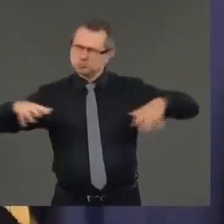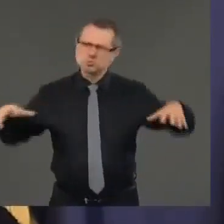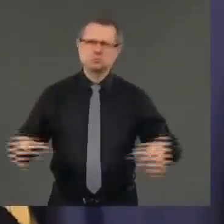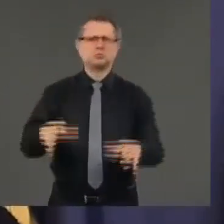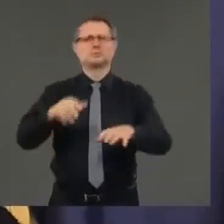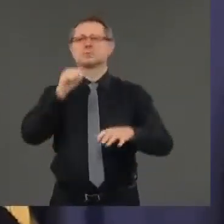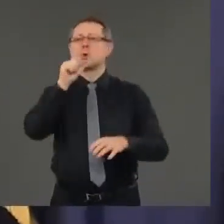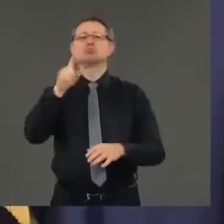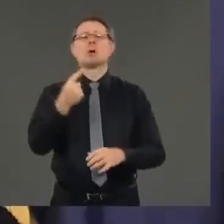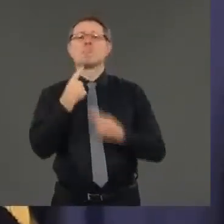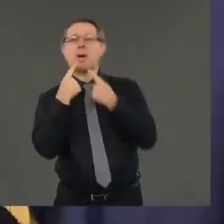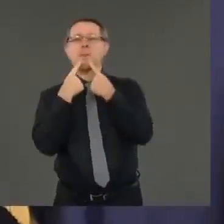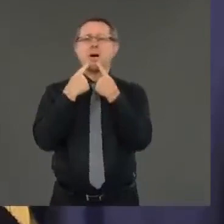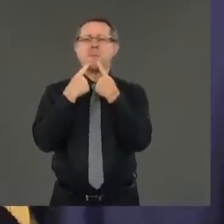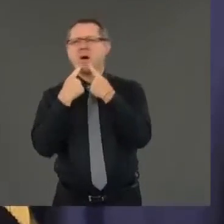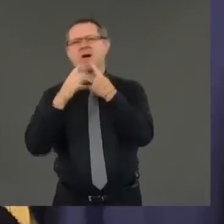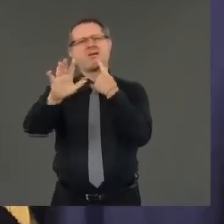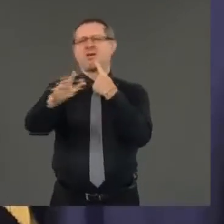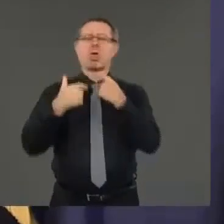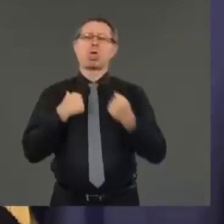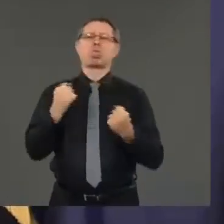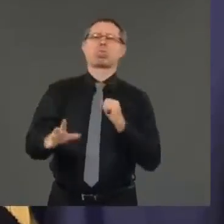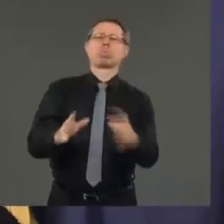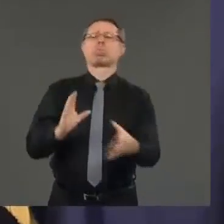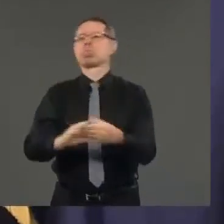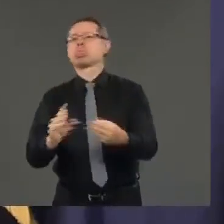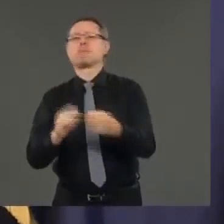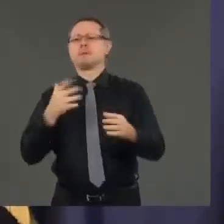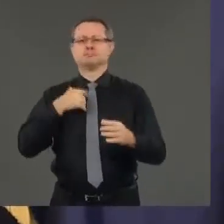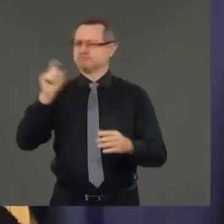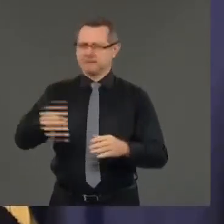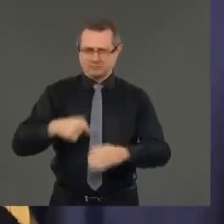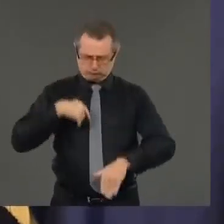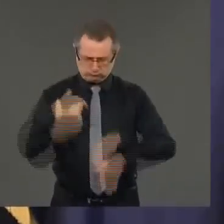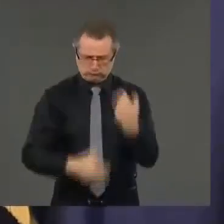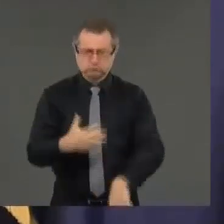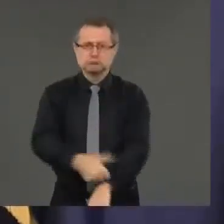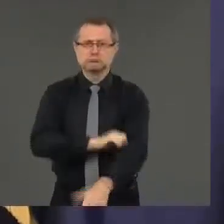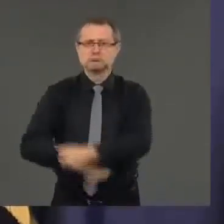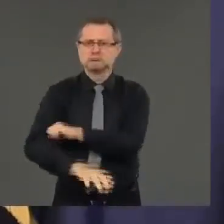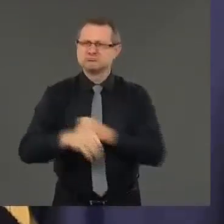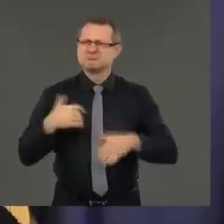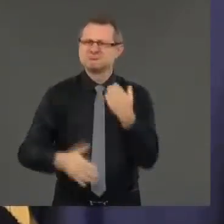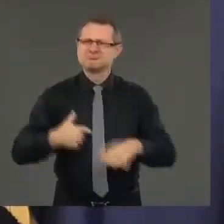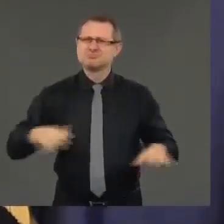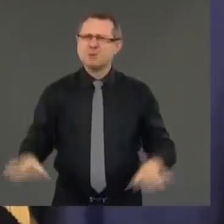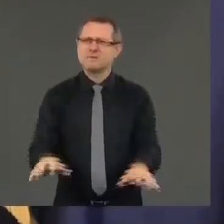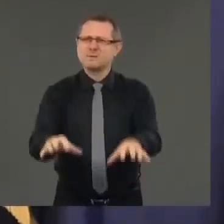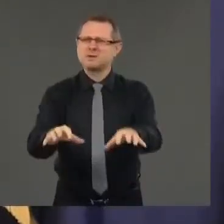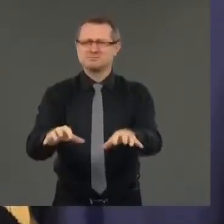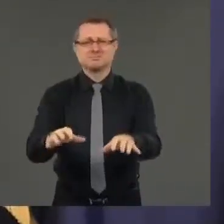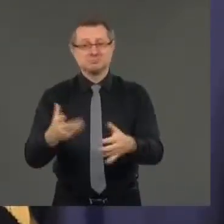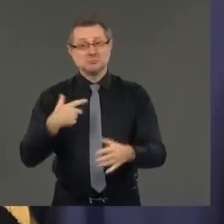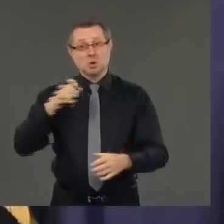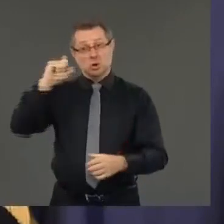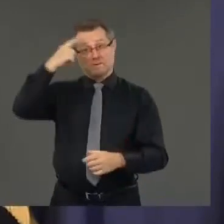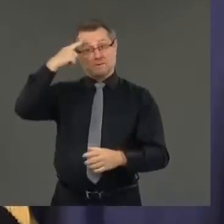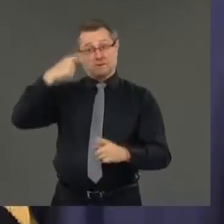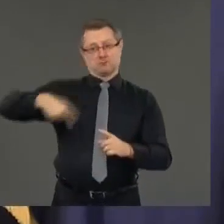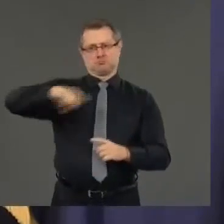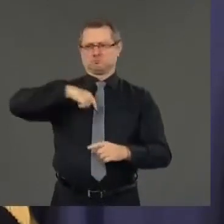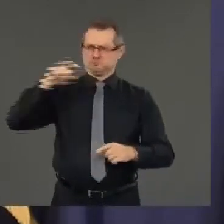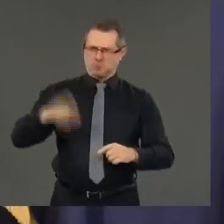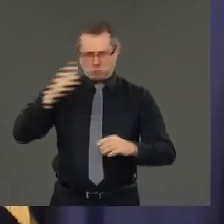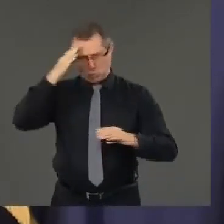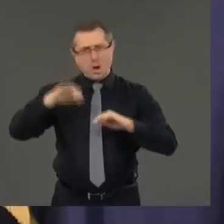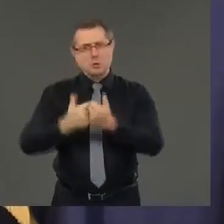and pontification it was about performance that's what government is supposed to be able to do we lost sight